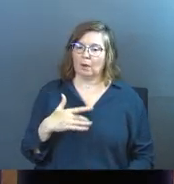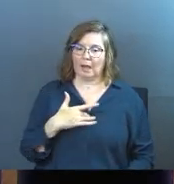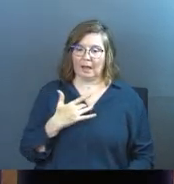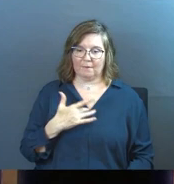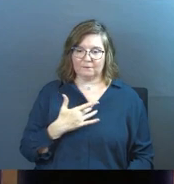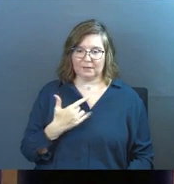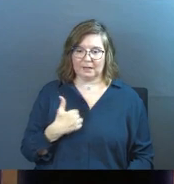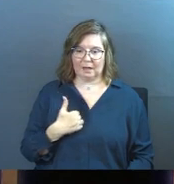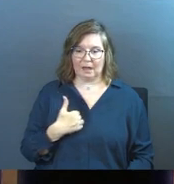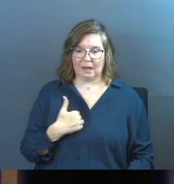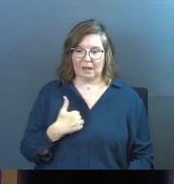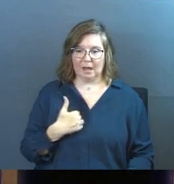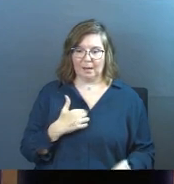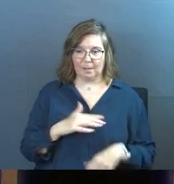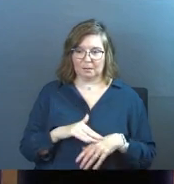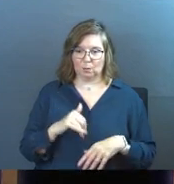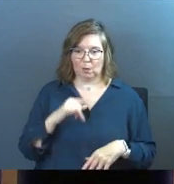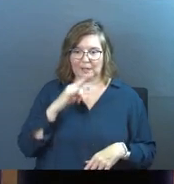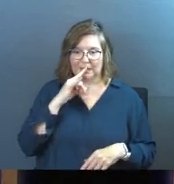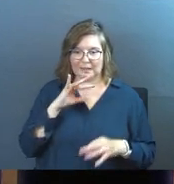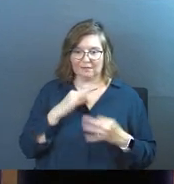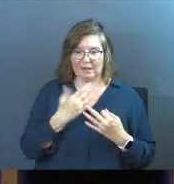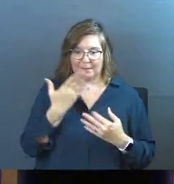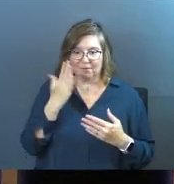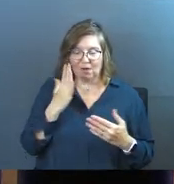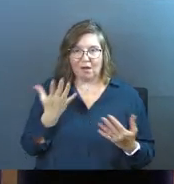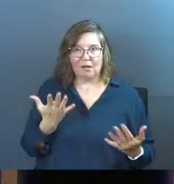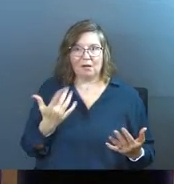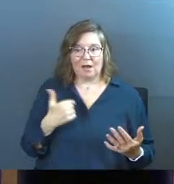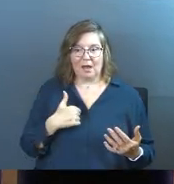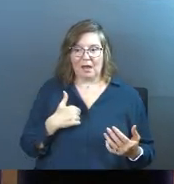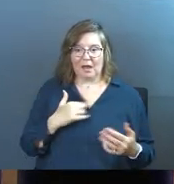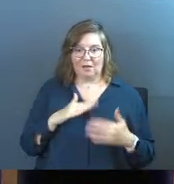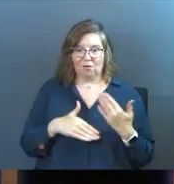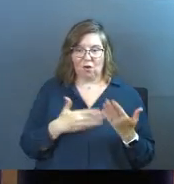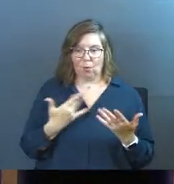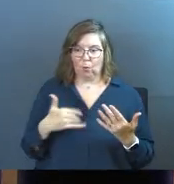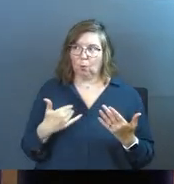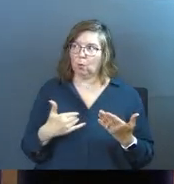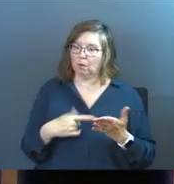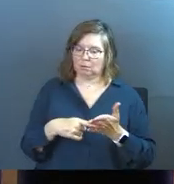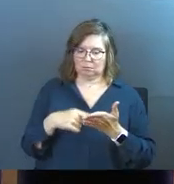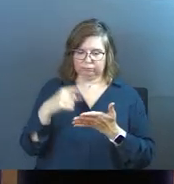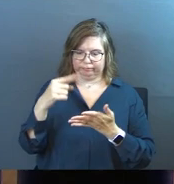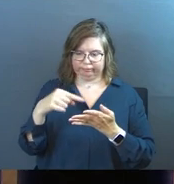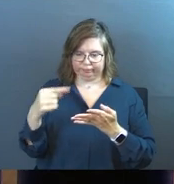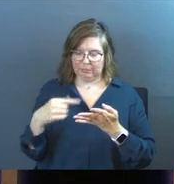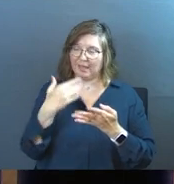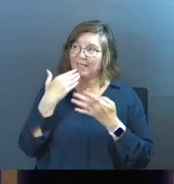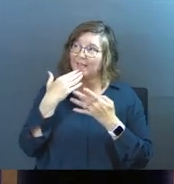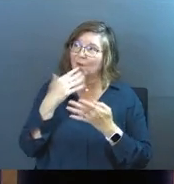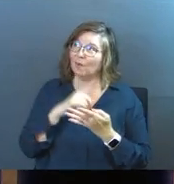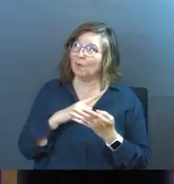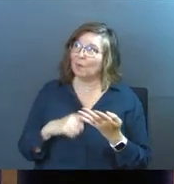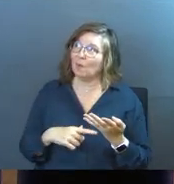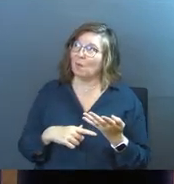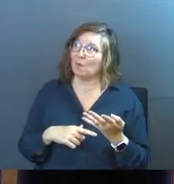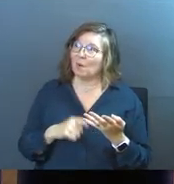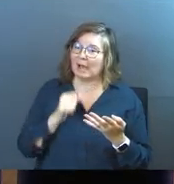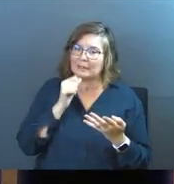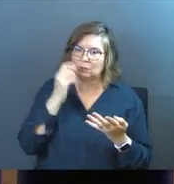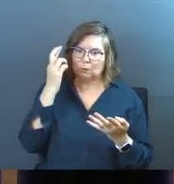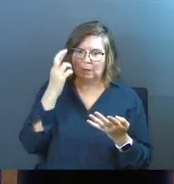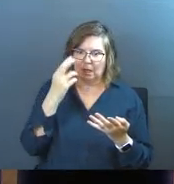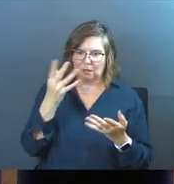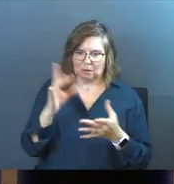I feel like I'm the spoiled kid in the family of God. I've gotten all the goods. Thank you, Lord. Like I